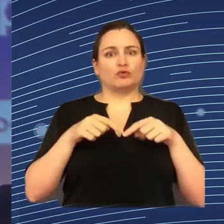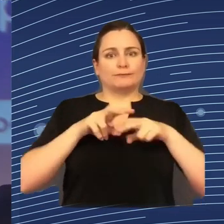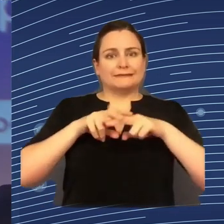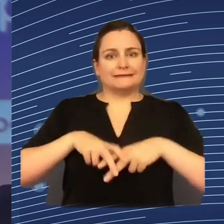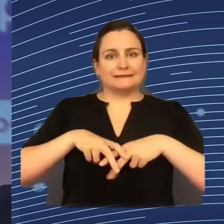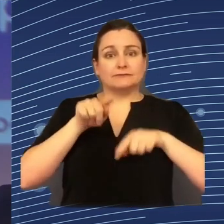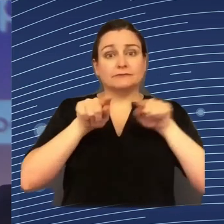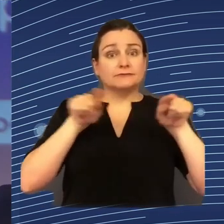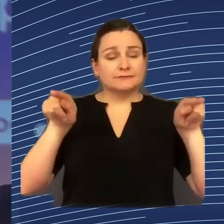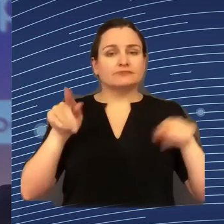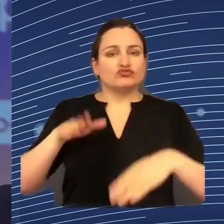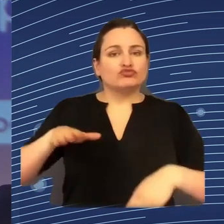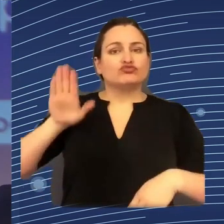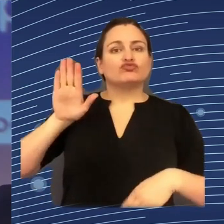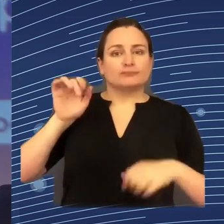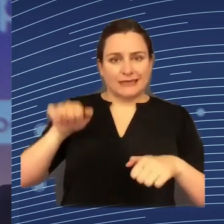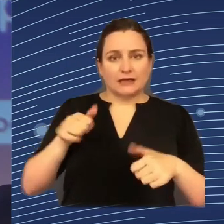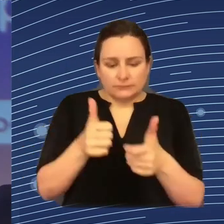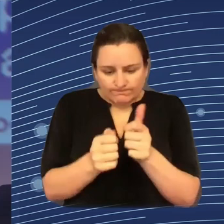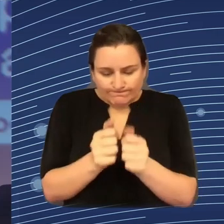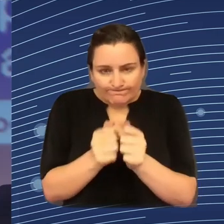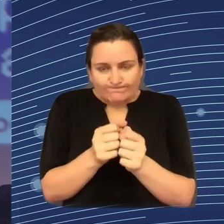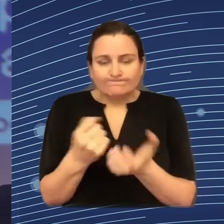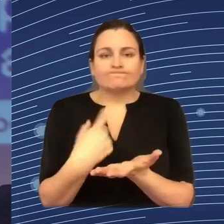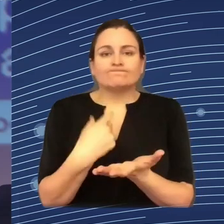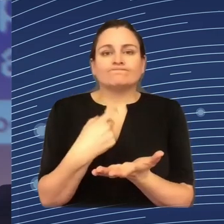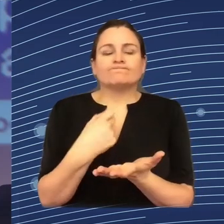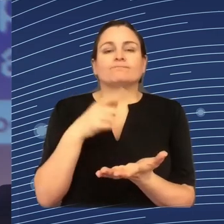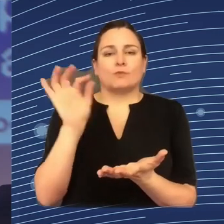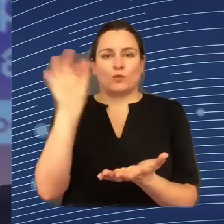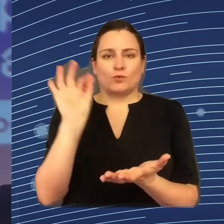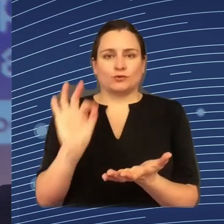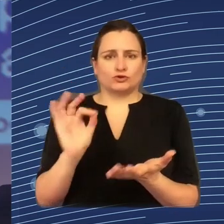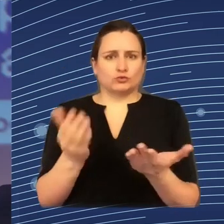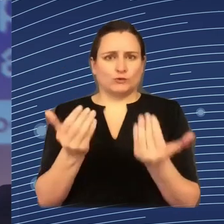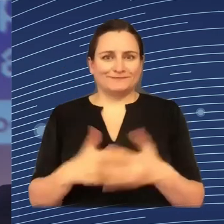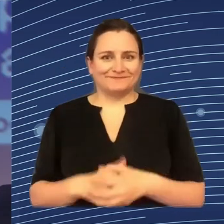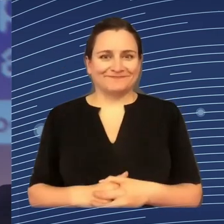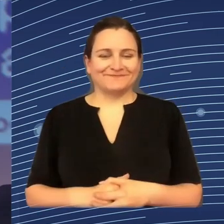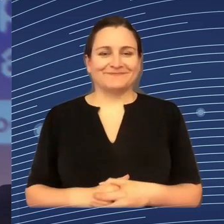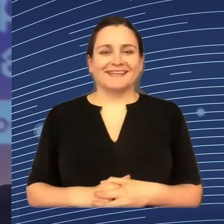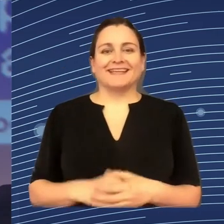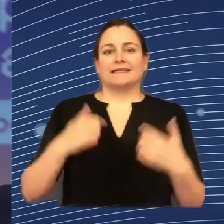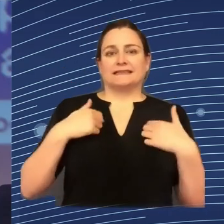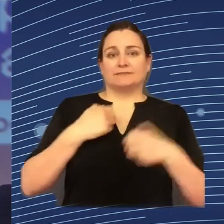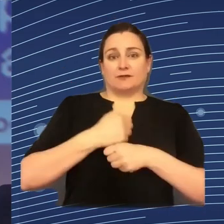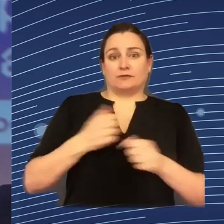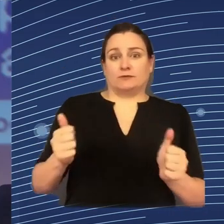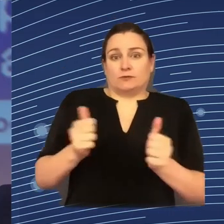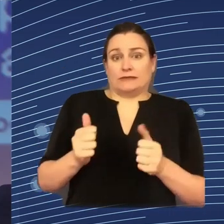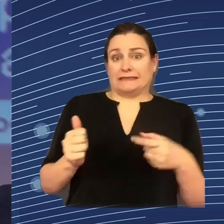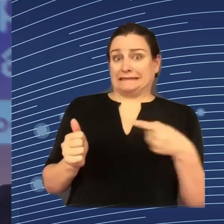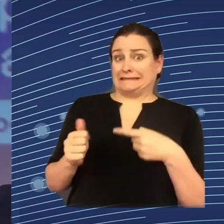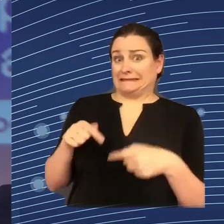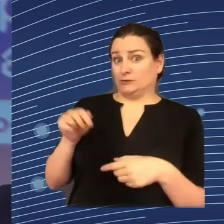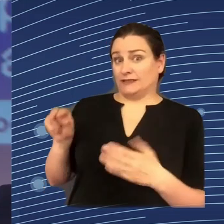filtering a little bit. Not filtering, sorry, we're not censoring anything. But if you're having a look at the questions that are coming through Slido.